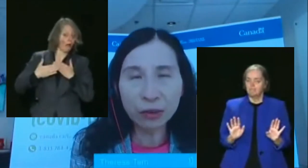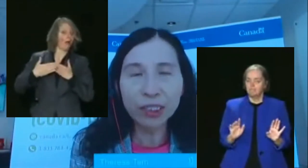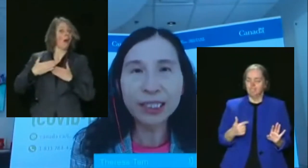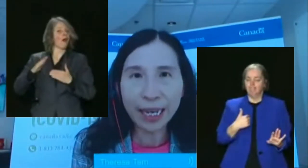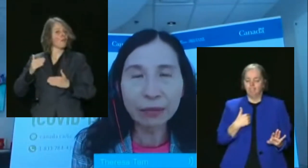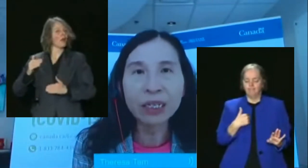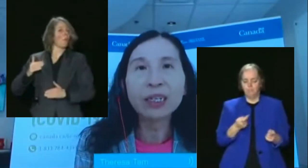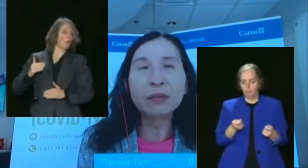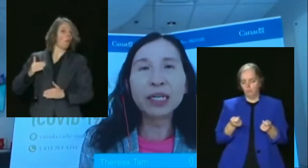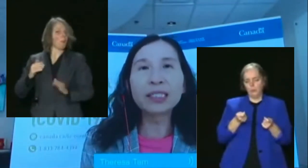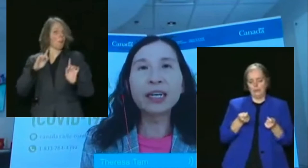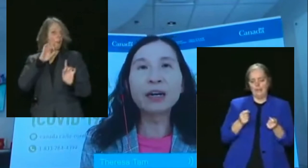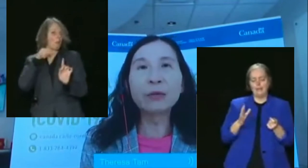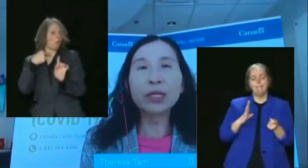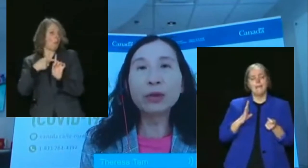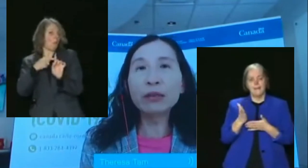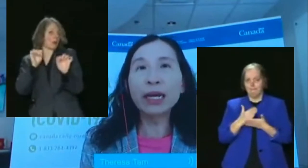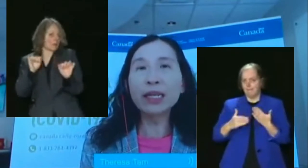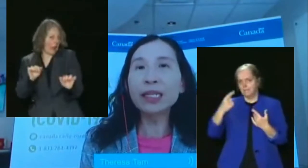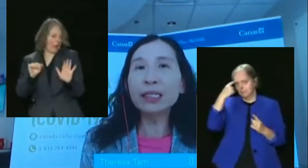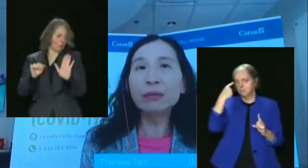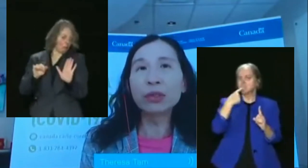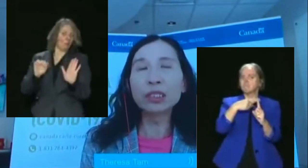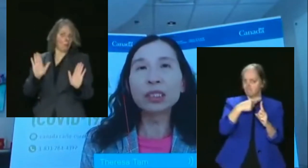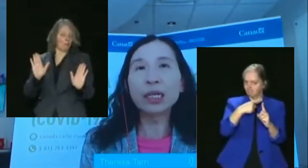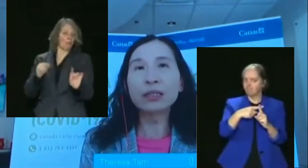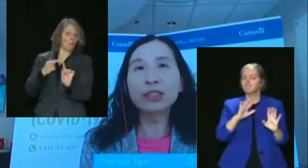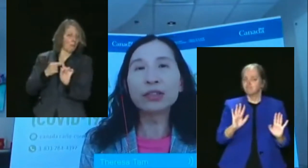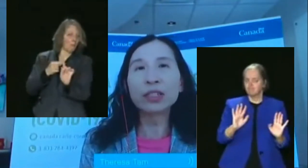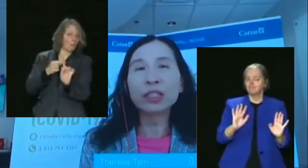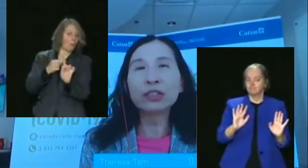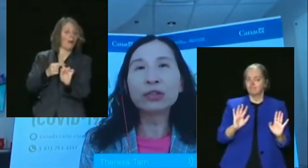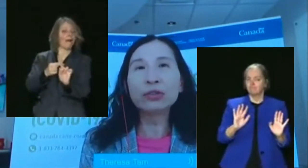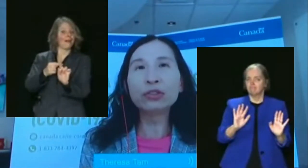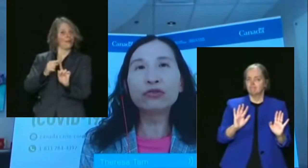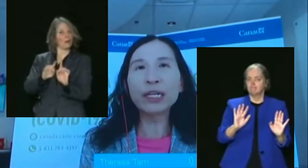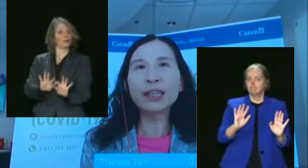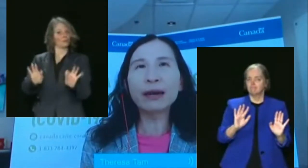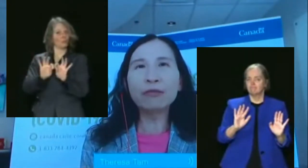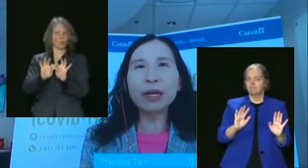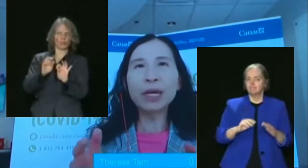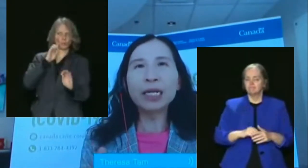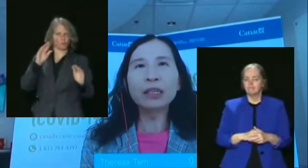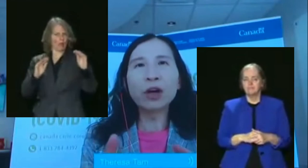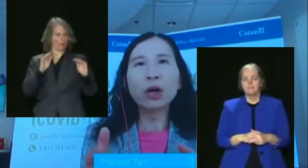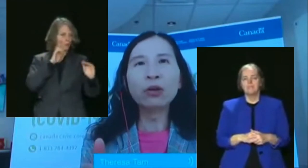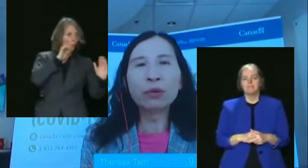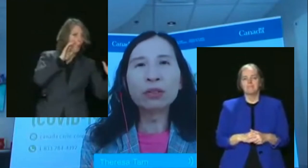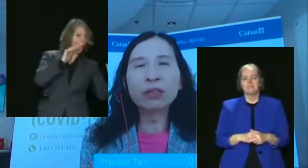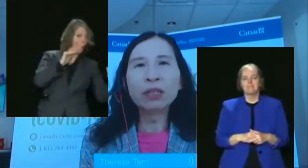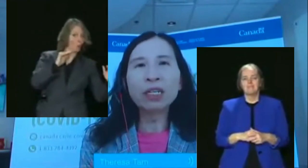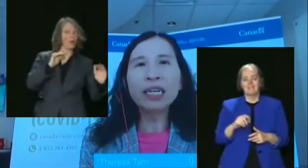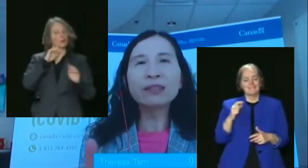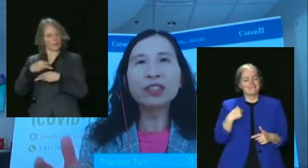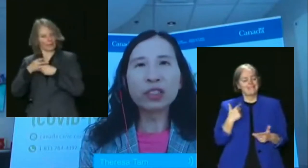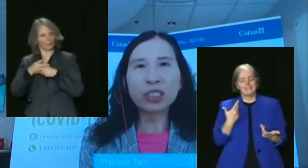always am. But we will, I think it is important to strike that right balance of hope,